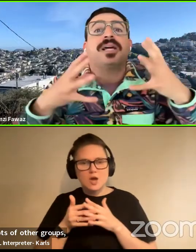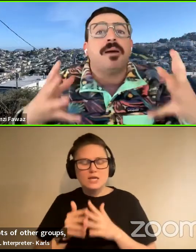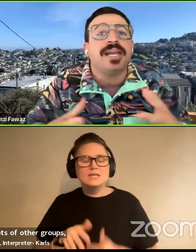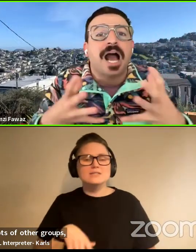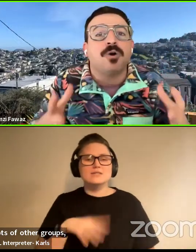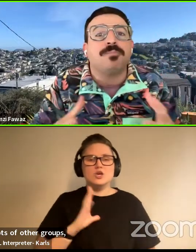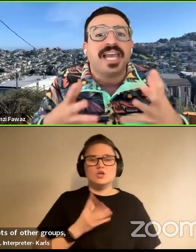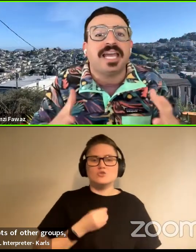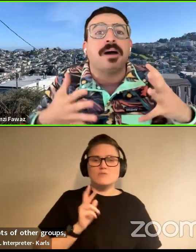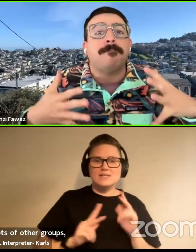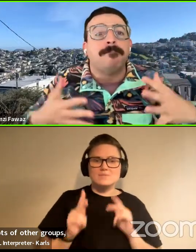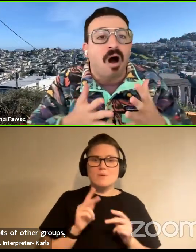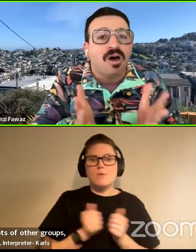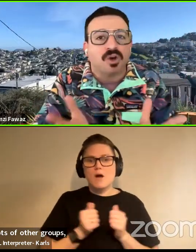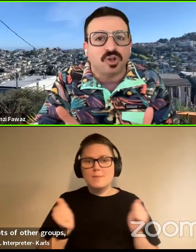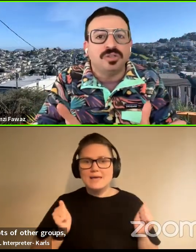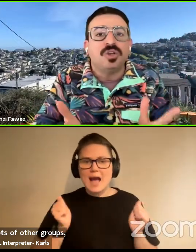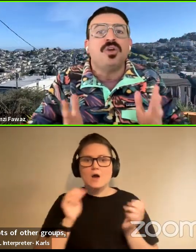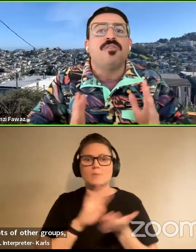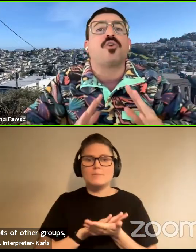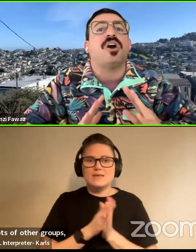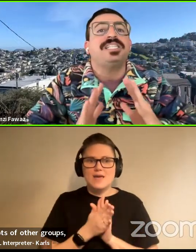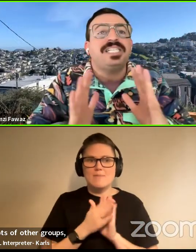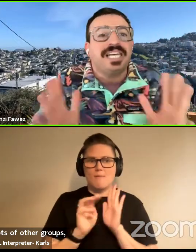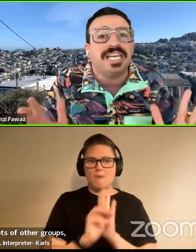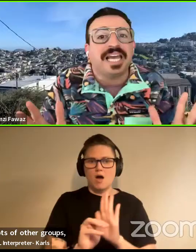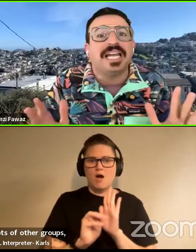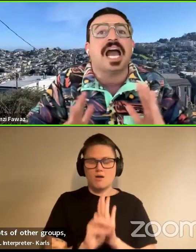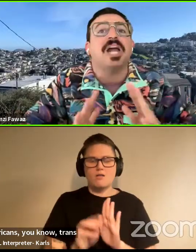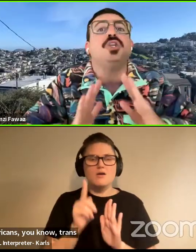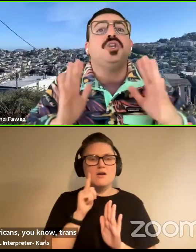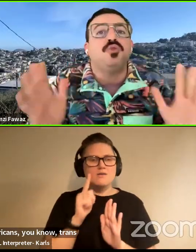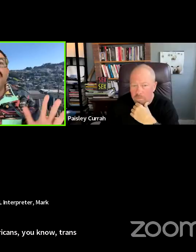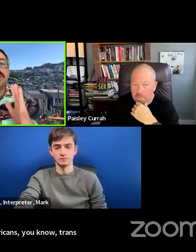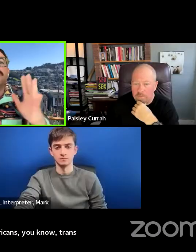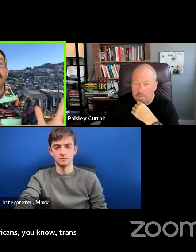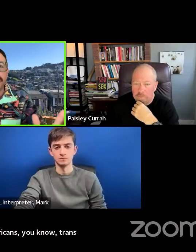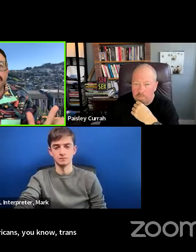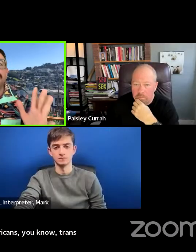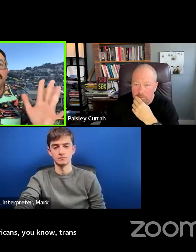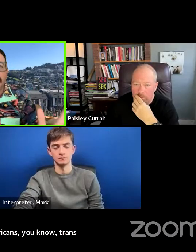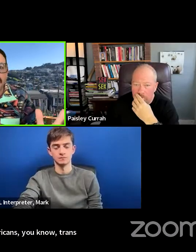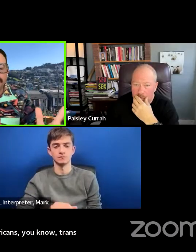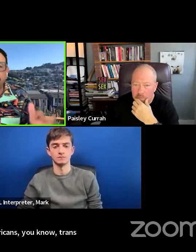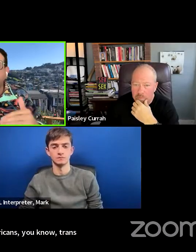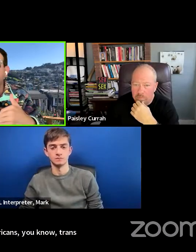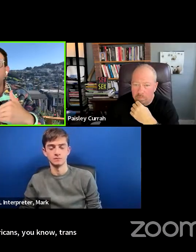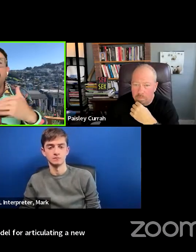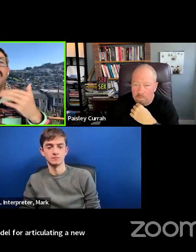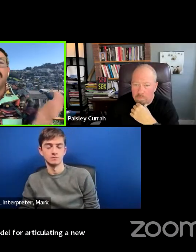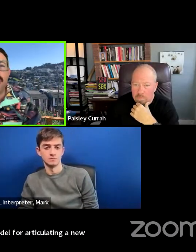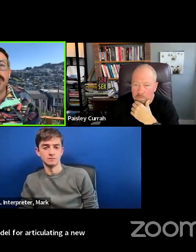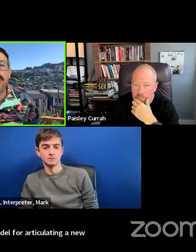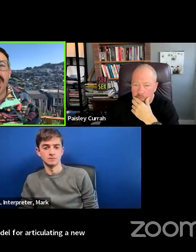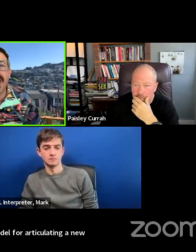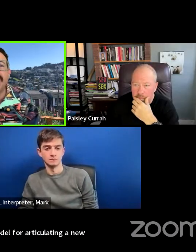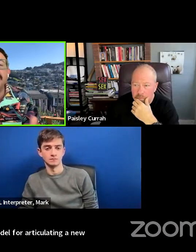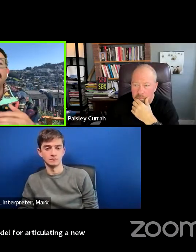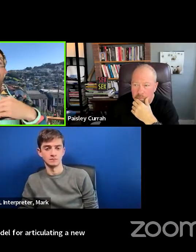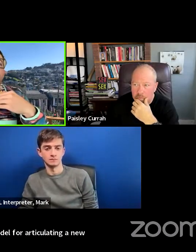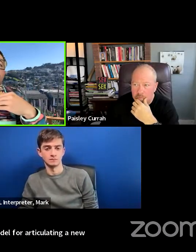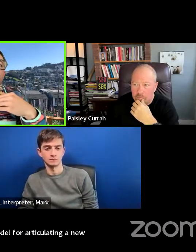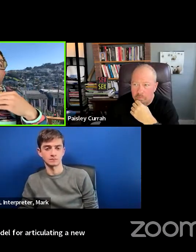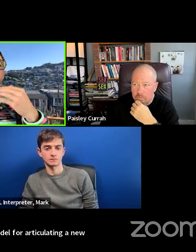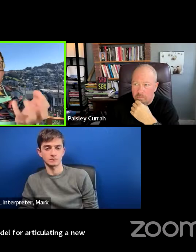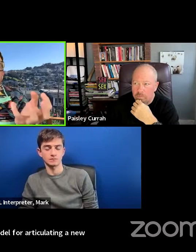know, trans people coming out became a model for articulating a new expression of self in a queer